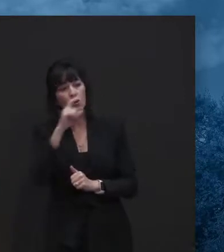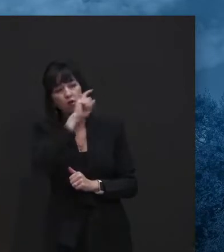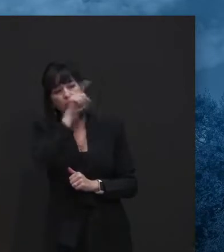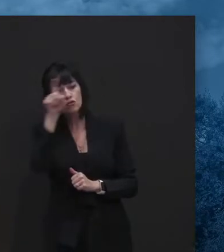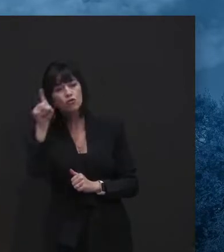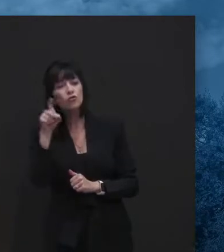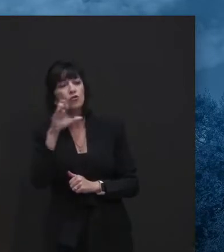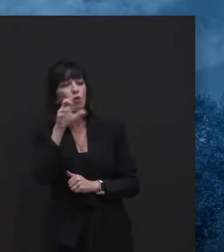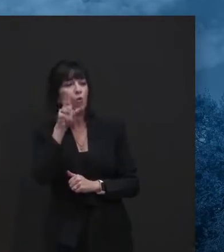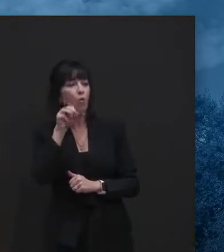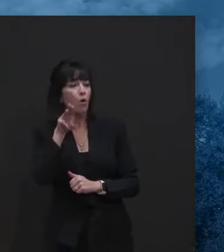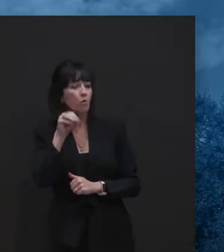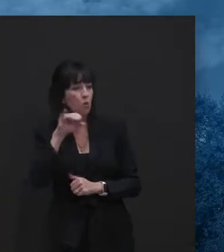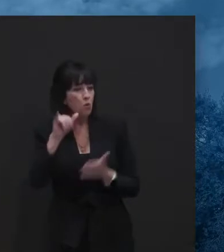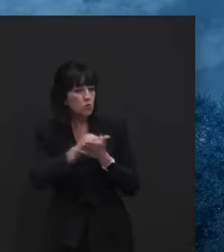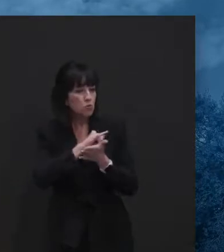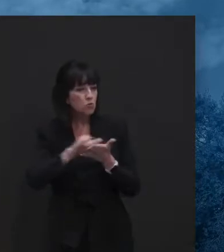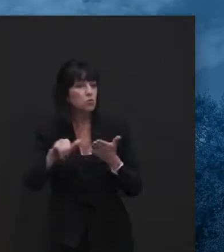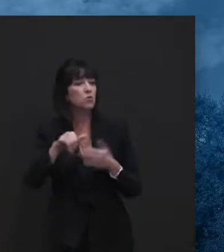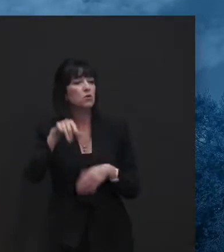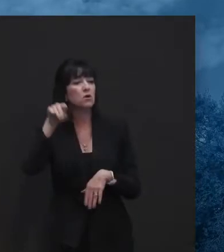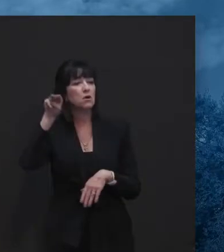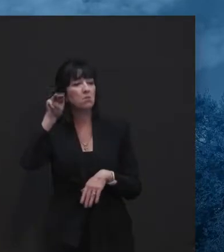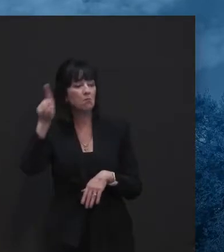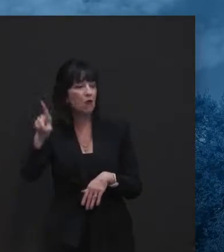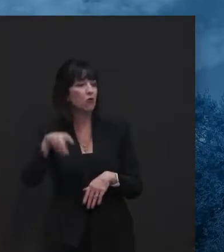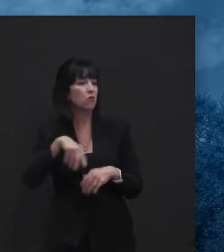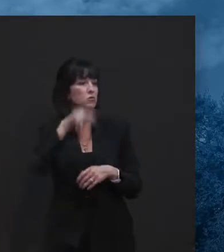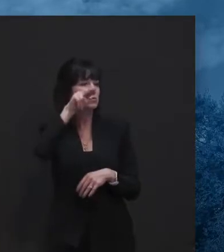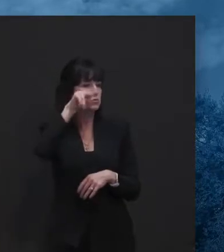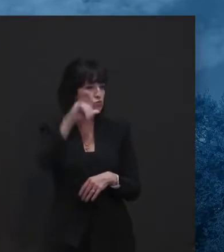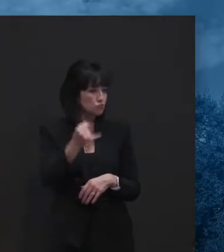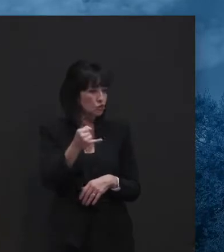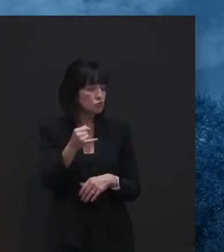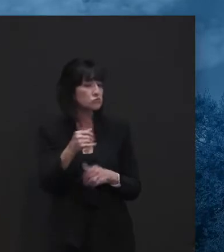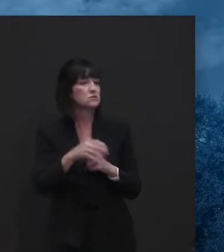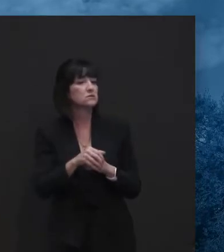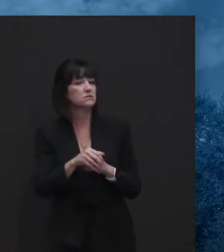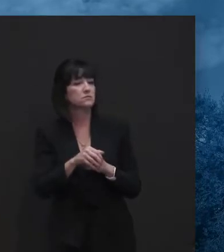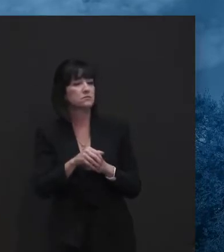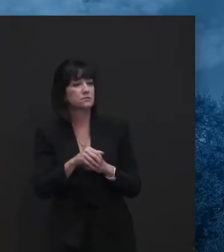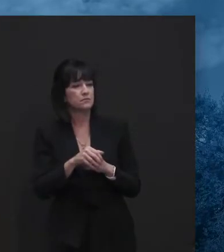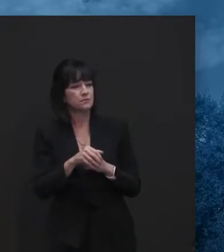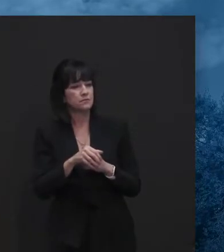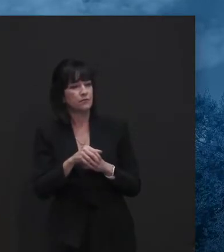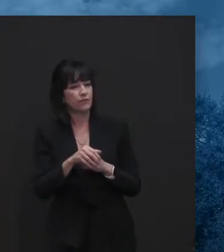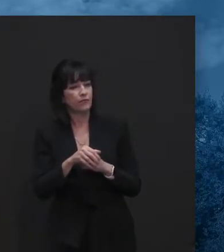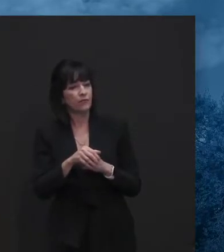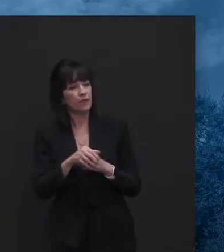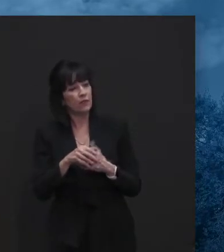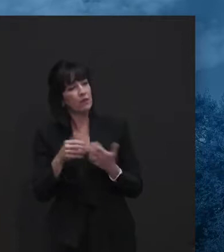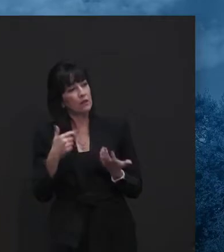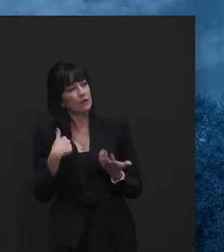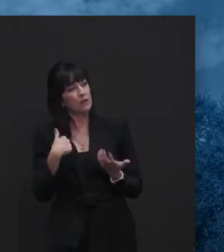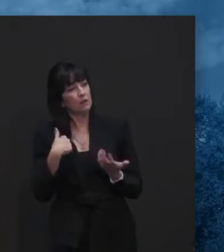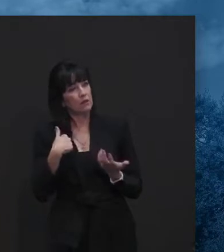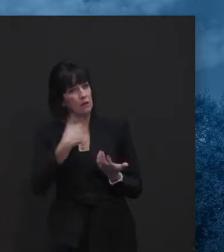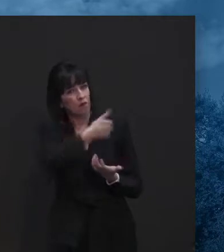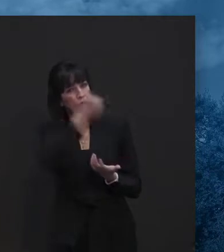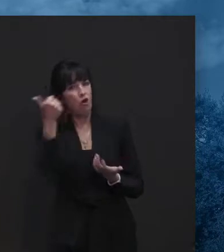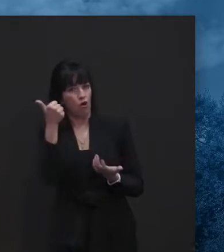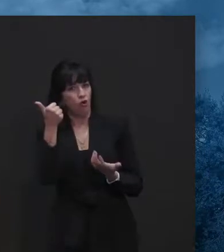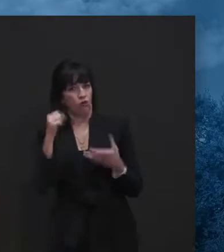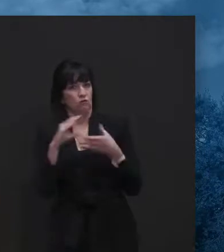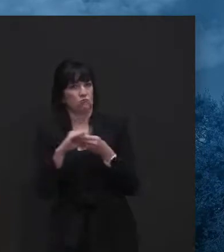Governor Murphy, Governor Wolf, and, um, and what everybody was saying was similar that they